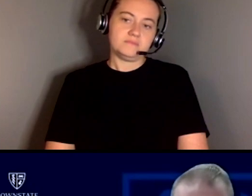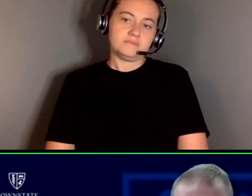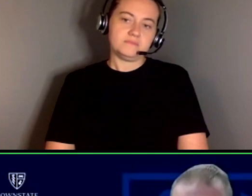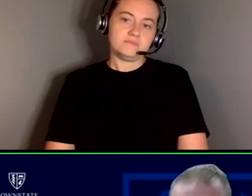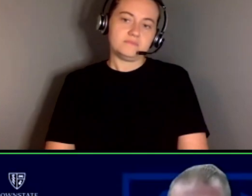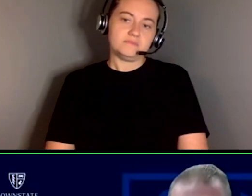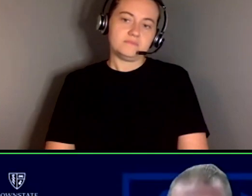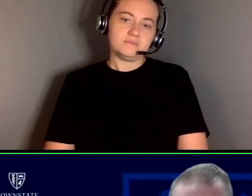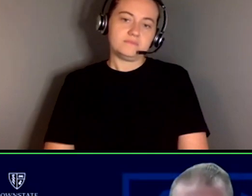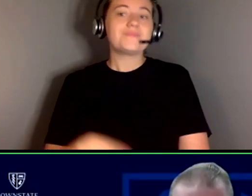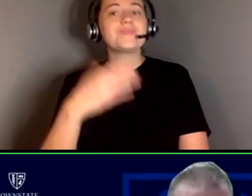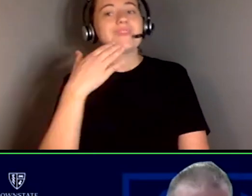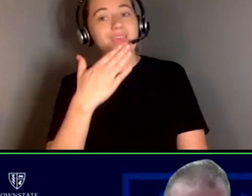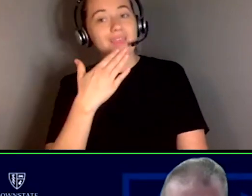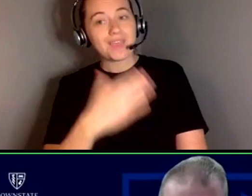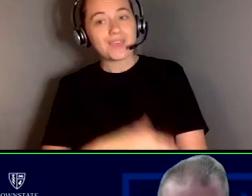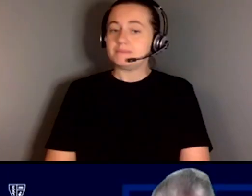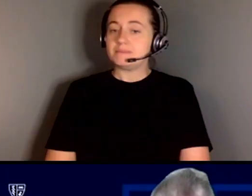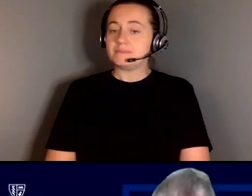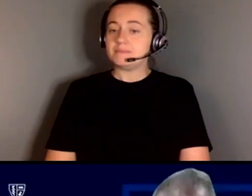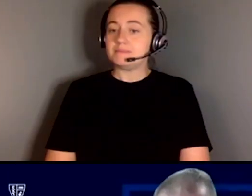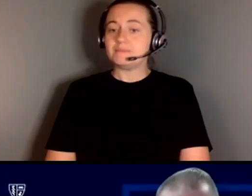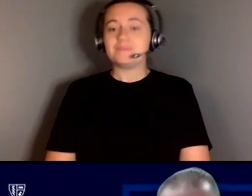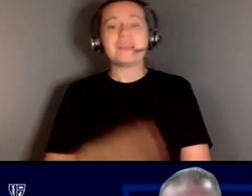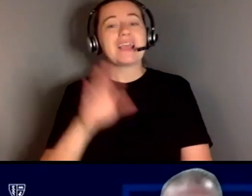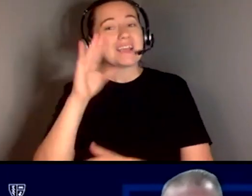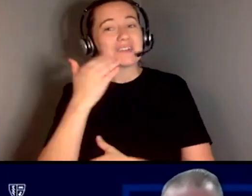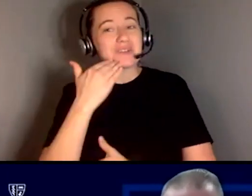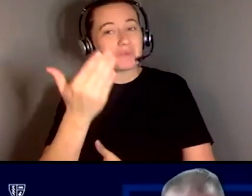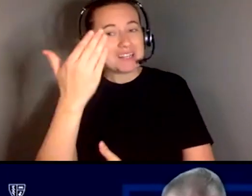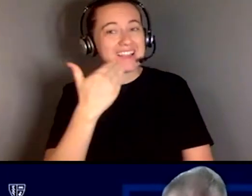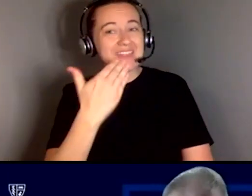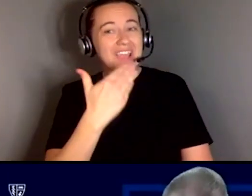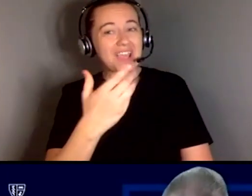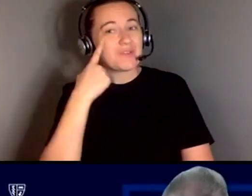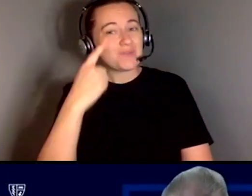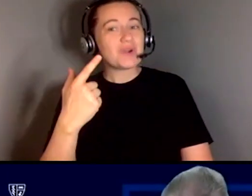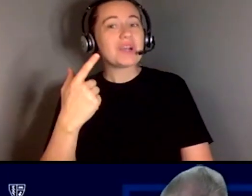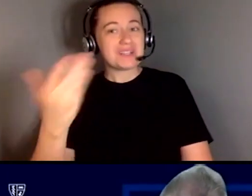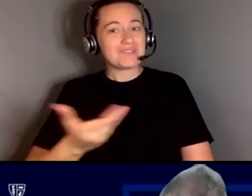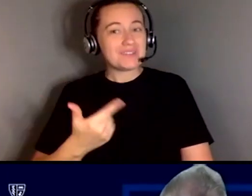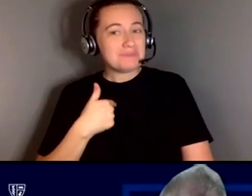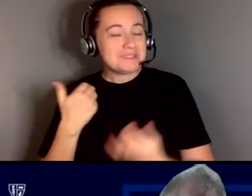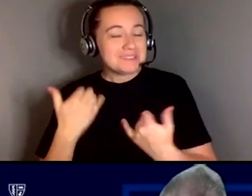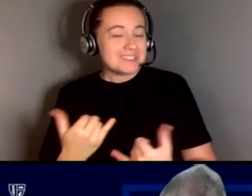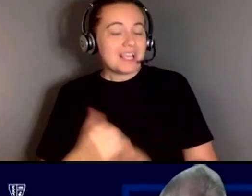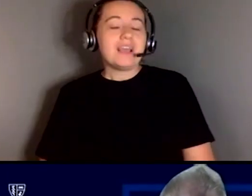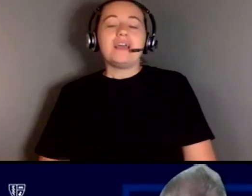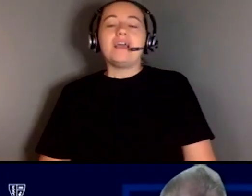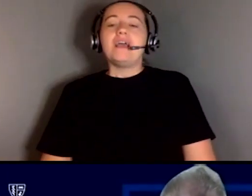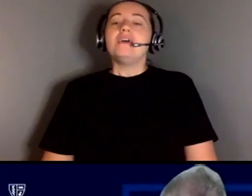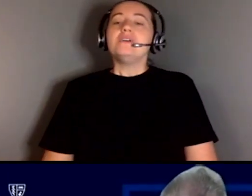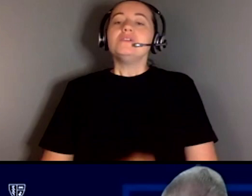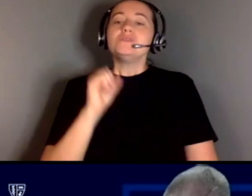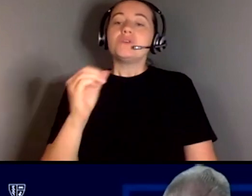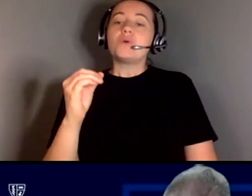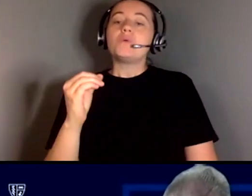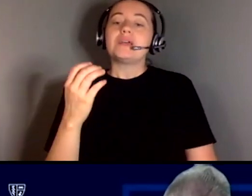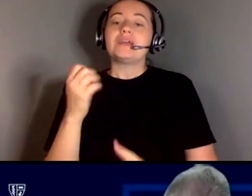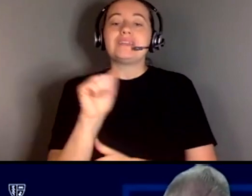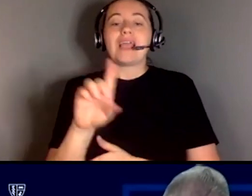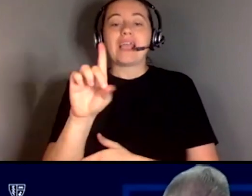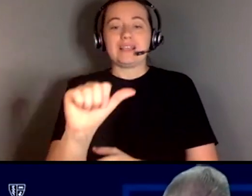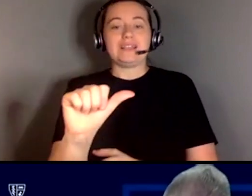Thank you. Kim. Good morning. Thank you for having me today. So the ADA